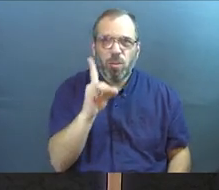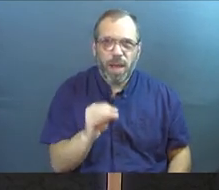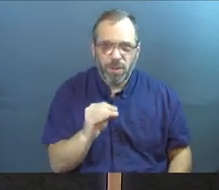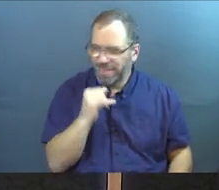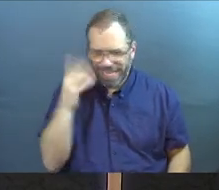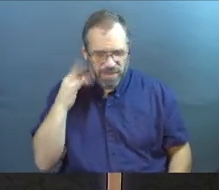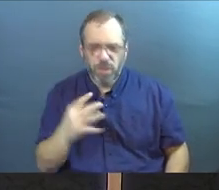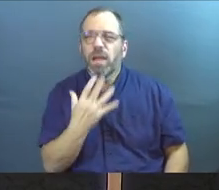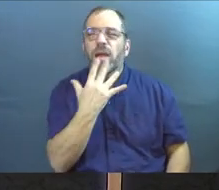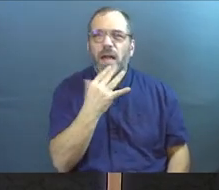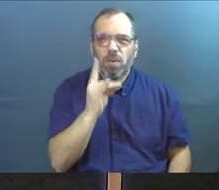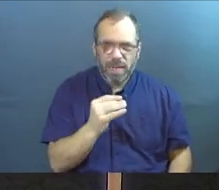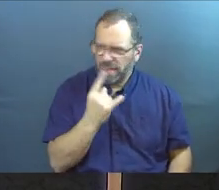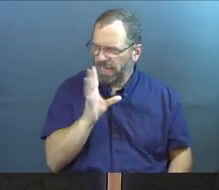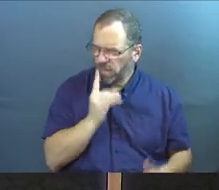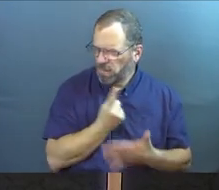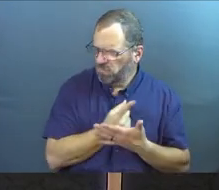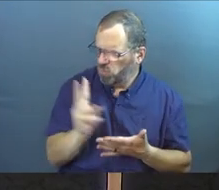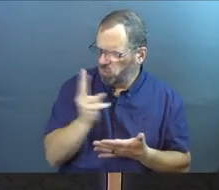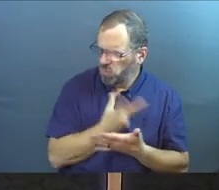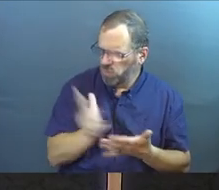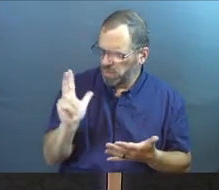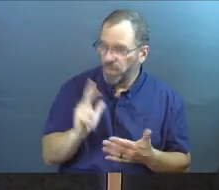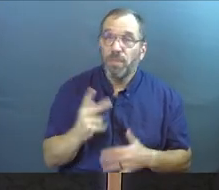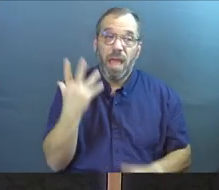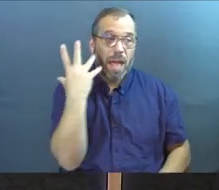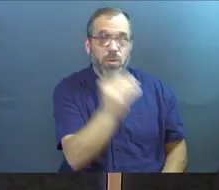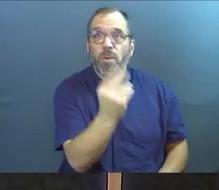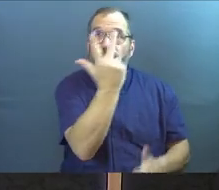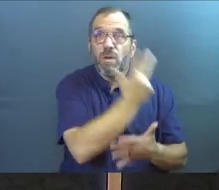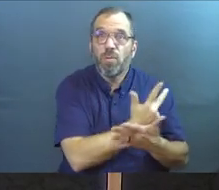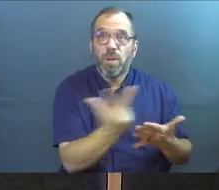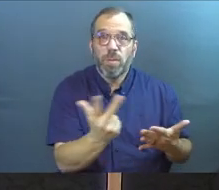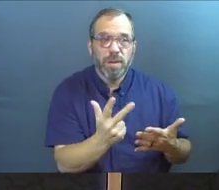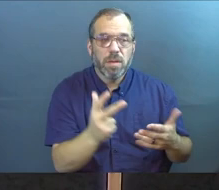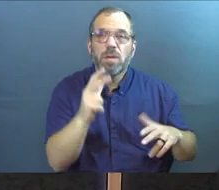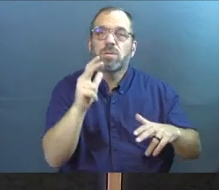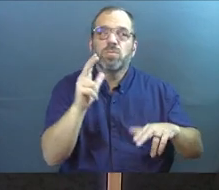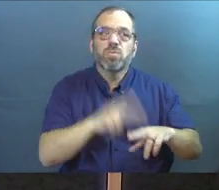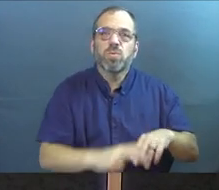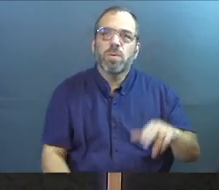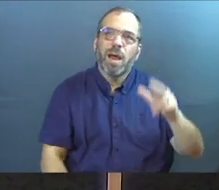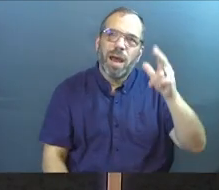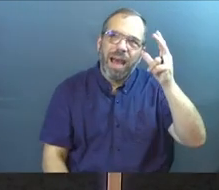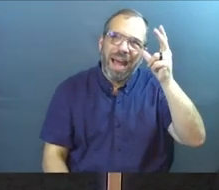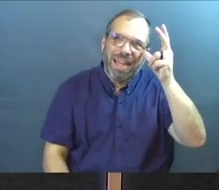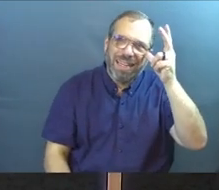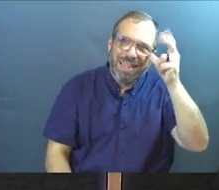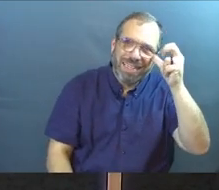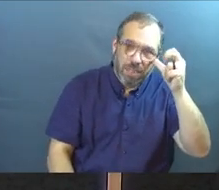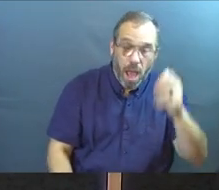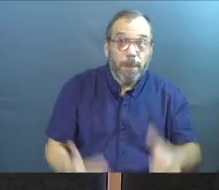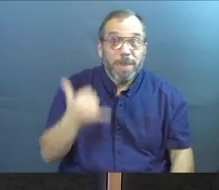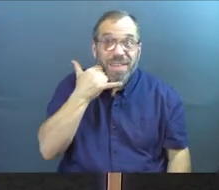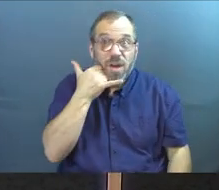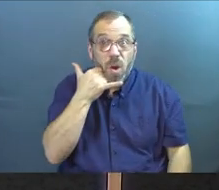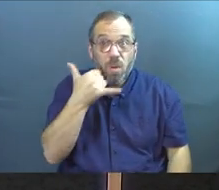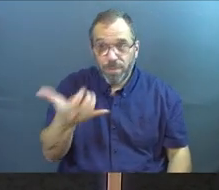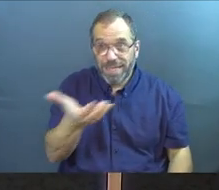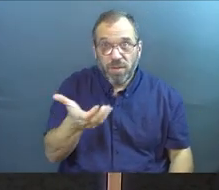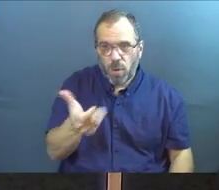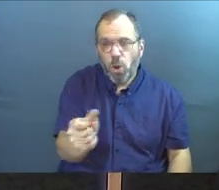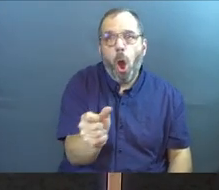I talked about this a few weeks ago. I'm going there for three weeks just to listen. I'm turning all the stuff off.